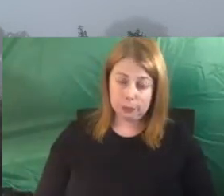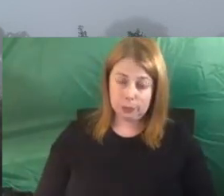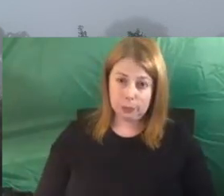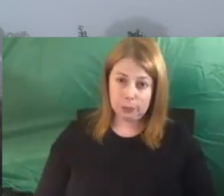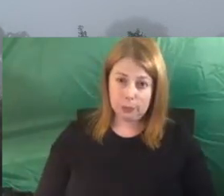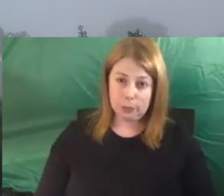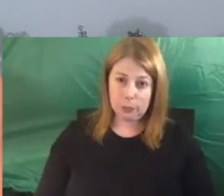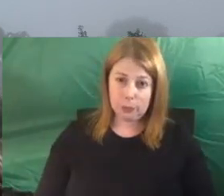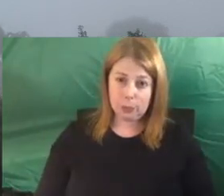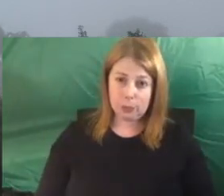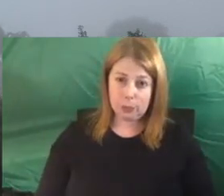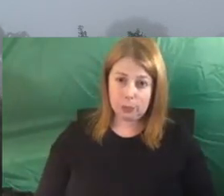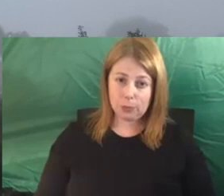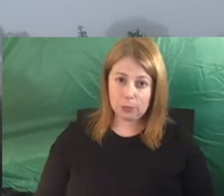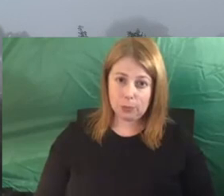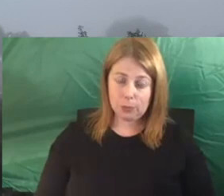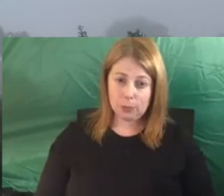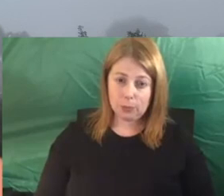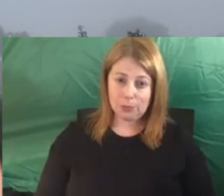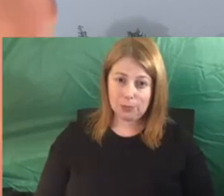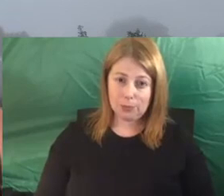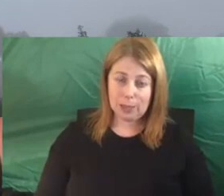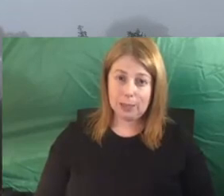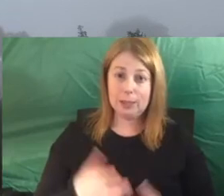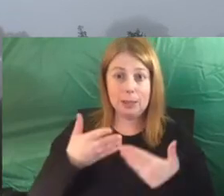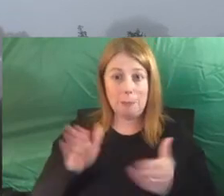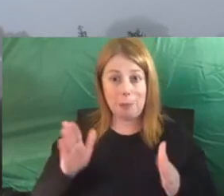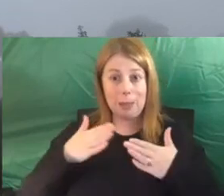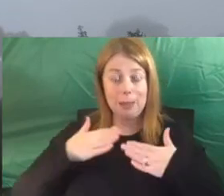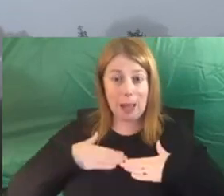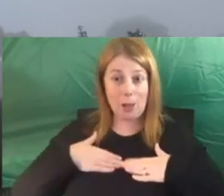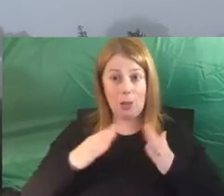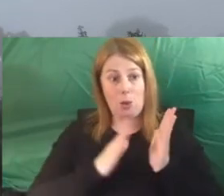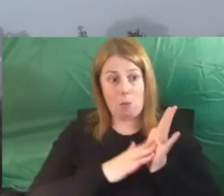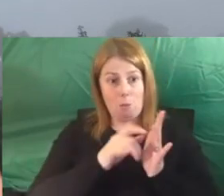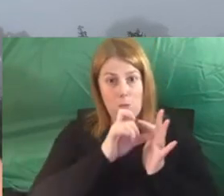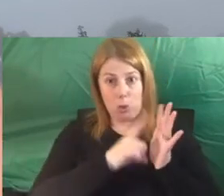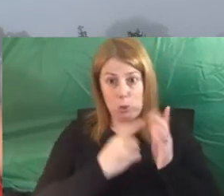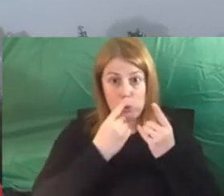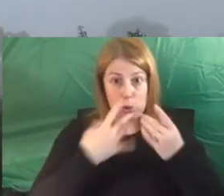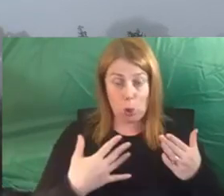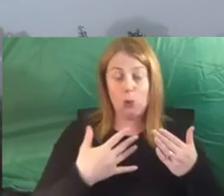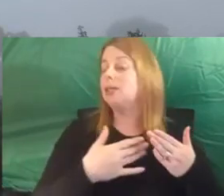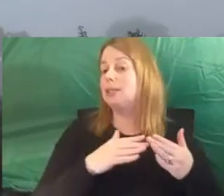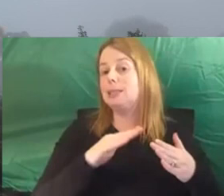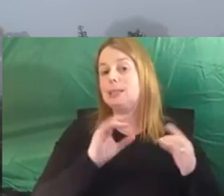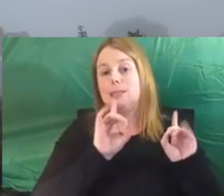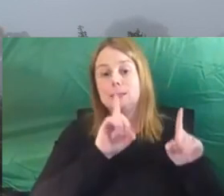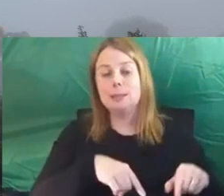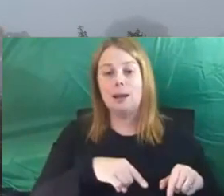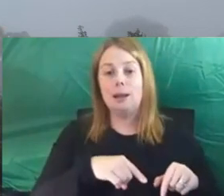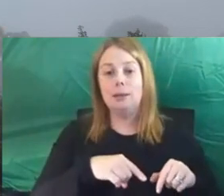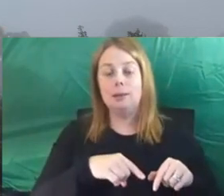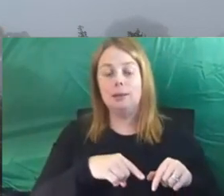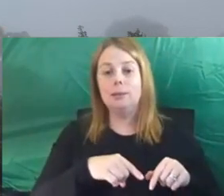in the public health model that you put up at the beginning and the fact that it is a multi-layered